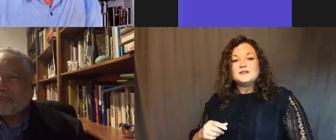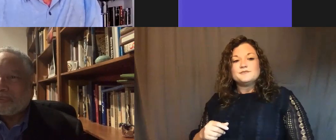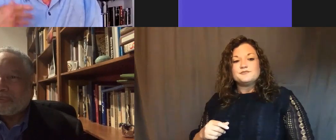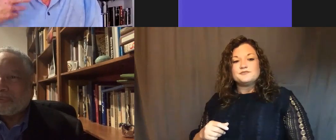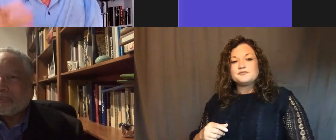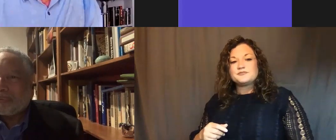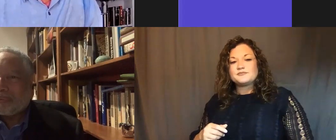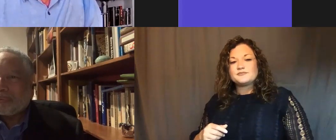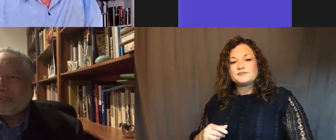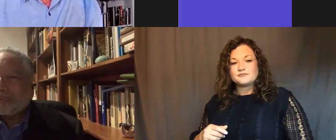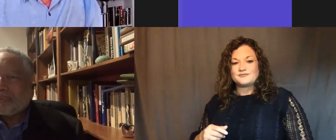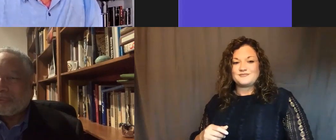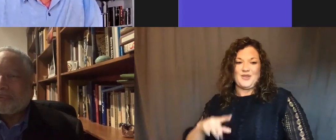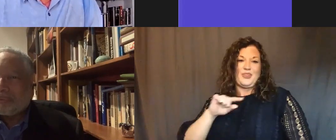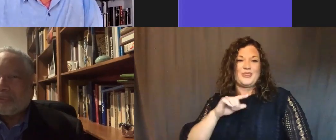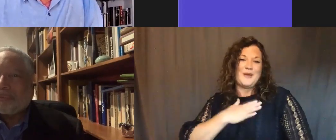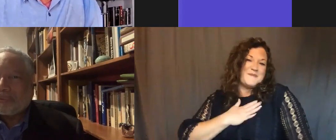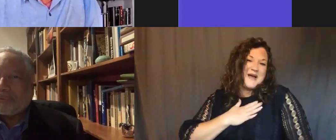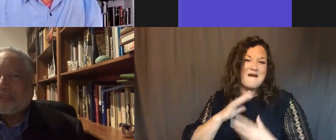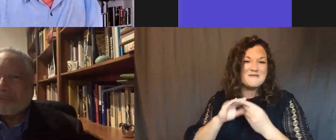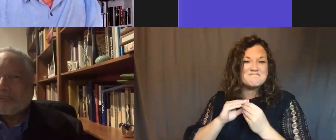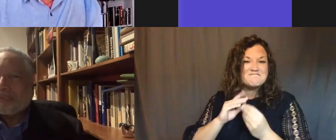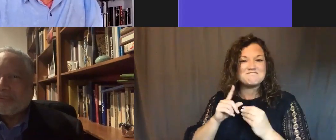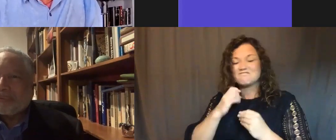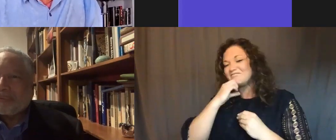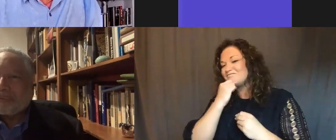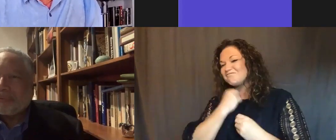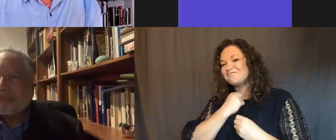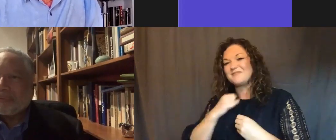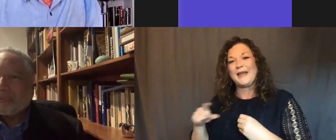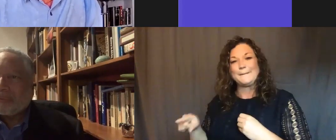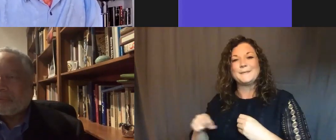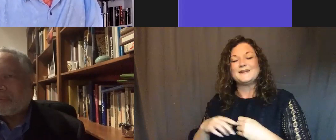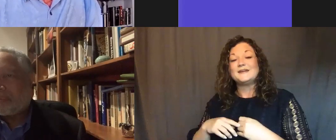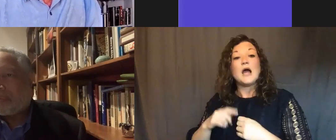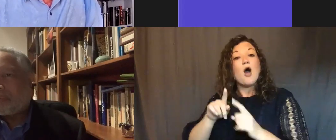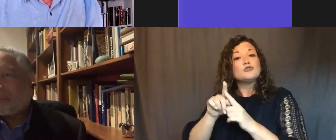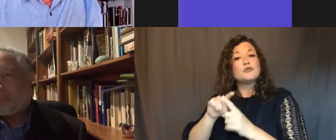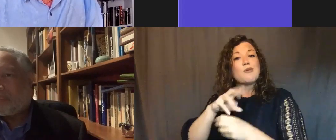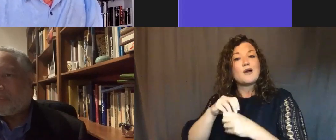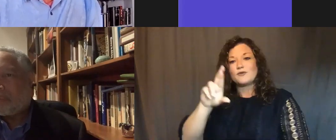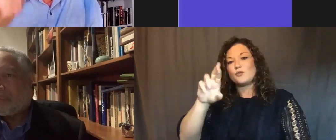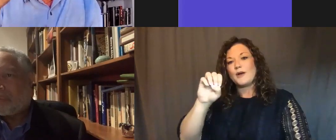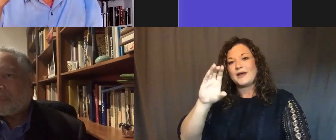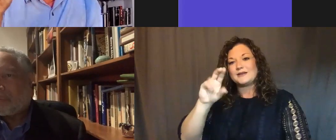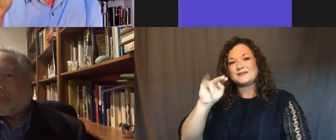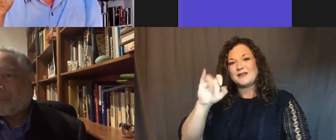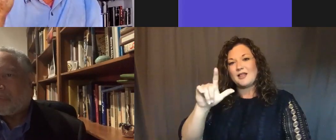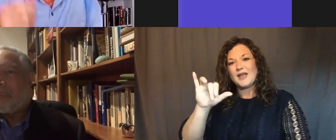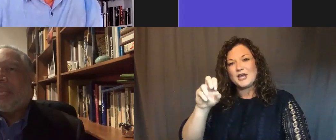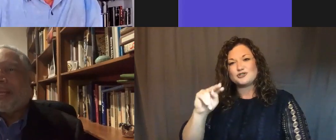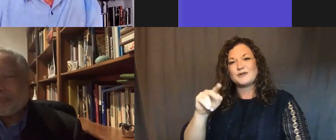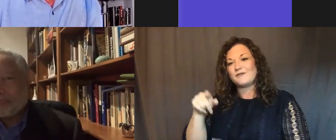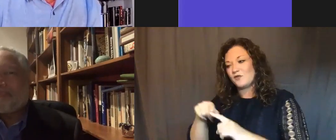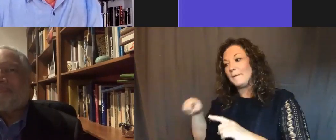So those are my stories with him. I was also part of a reconciliation between him and Julian Bond. You know,